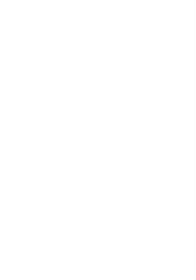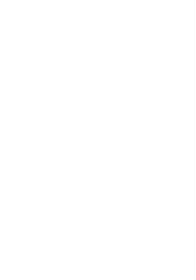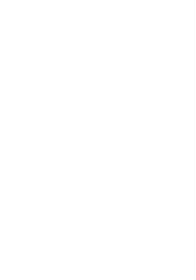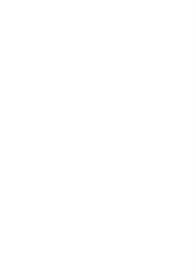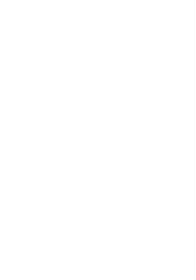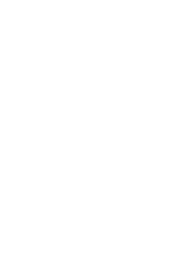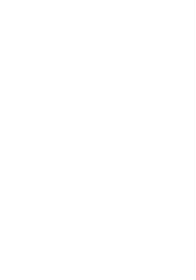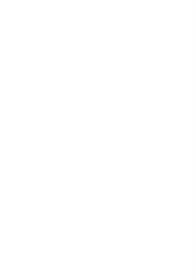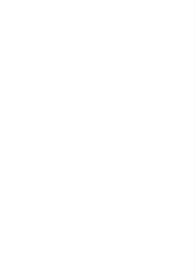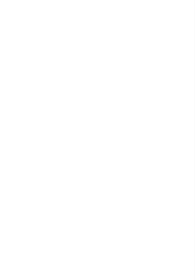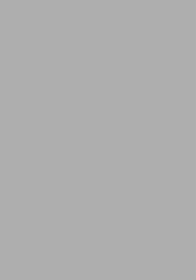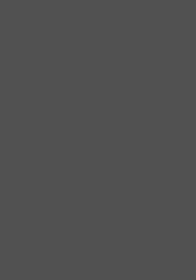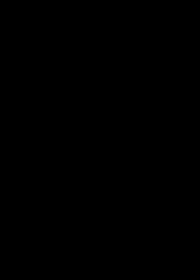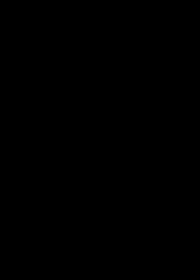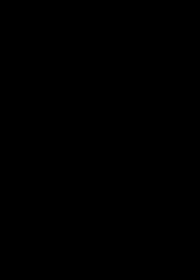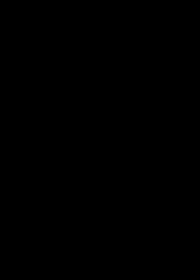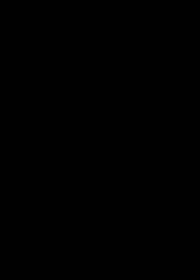Thanks everyone. Thank you.